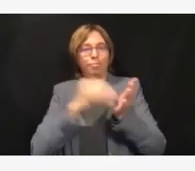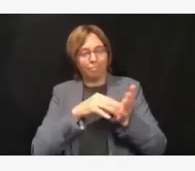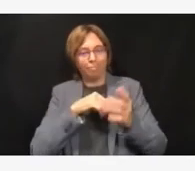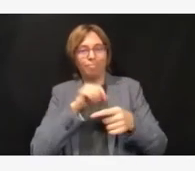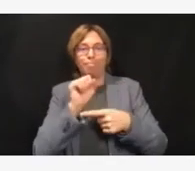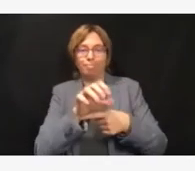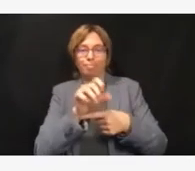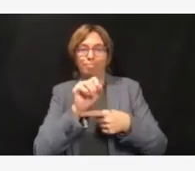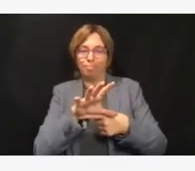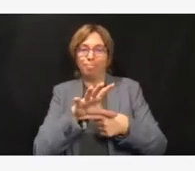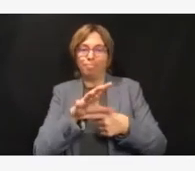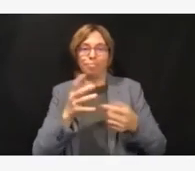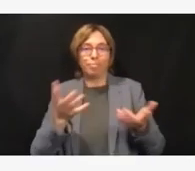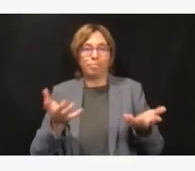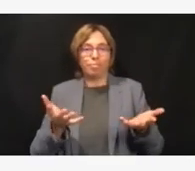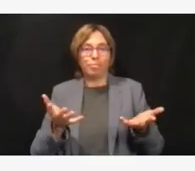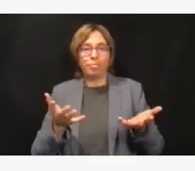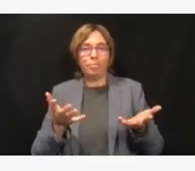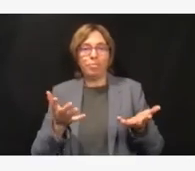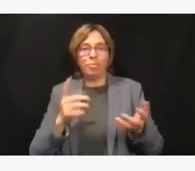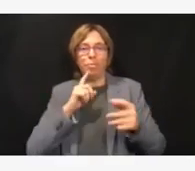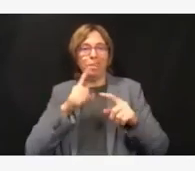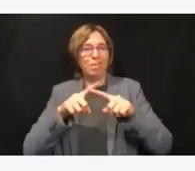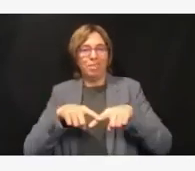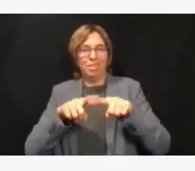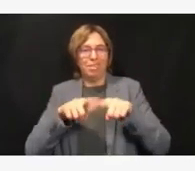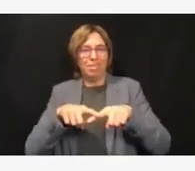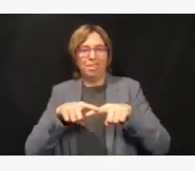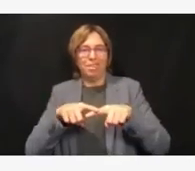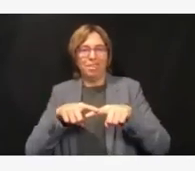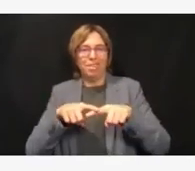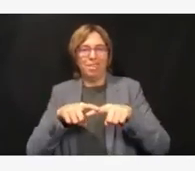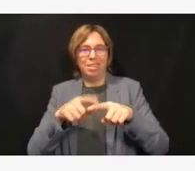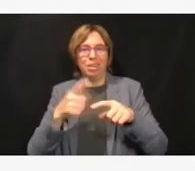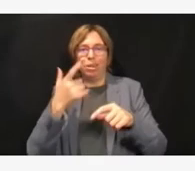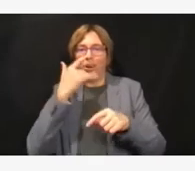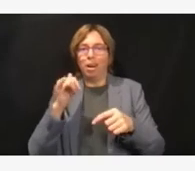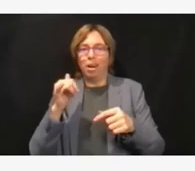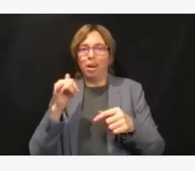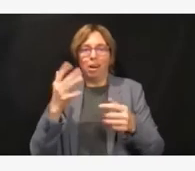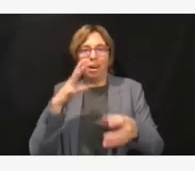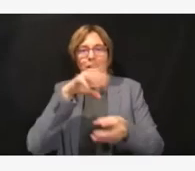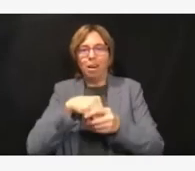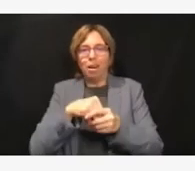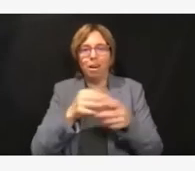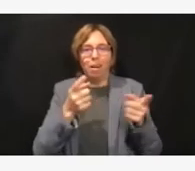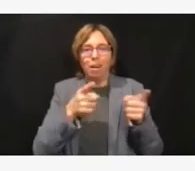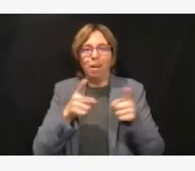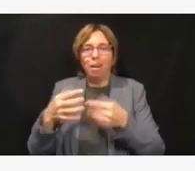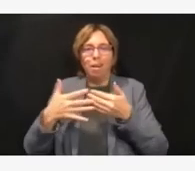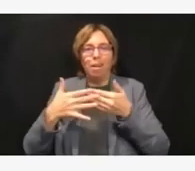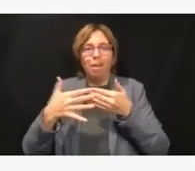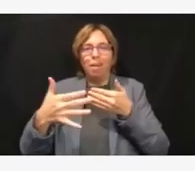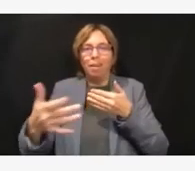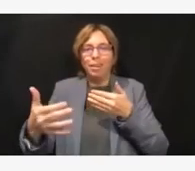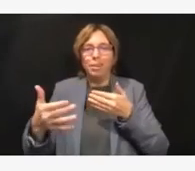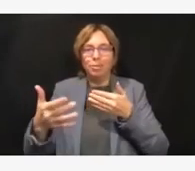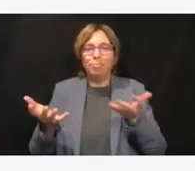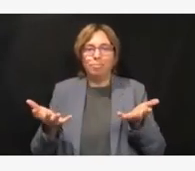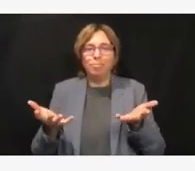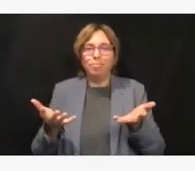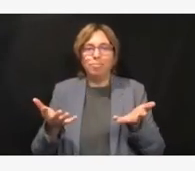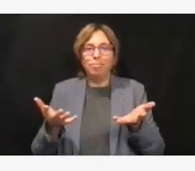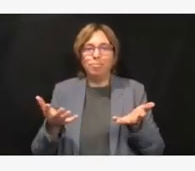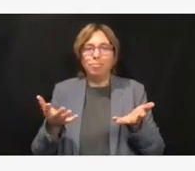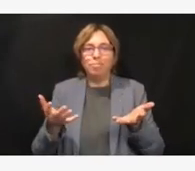which is it'll depend on the conditions on the ground and what's actually happening there, particularly with the main health system there of Cootenay